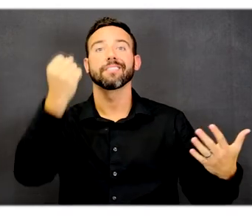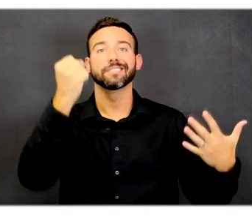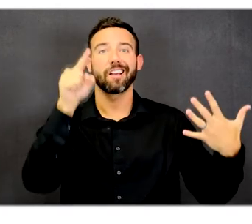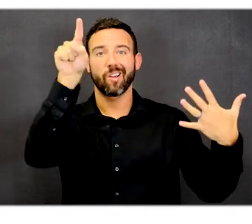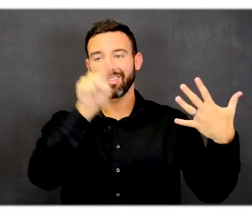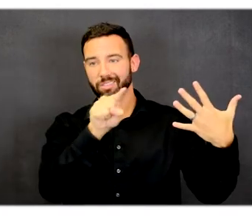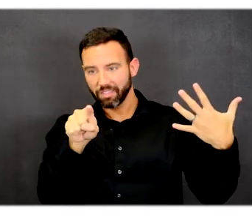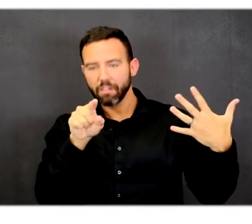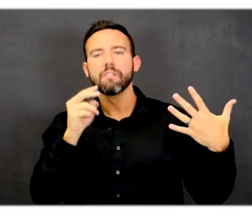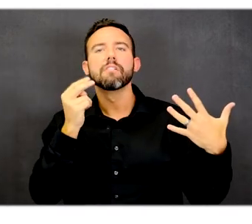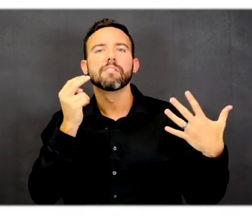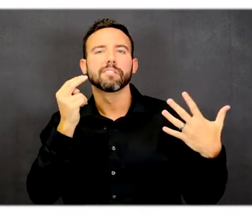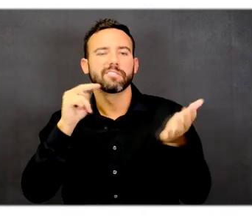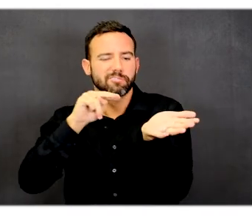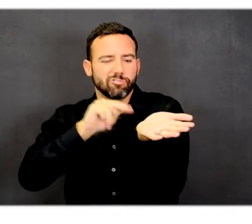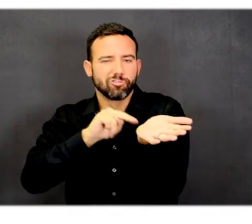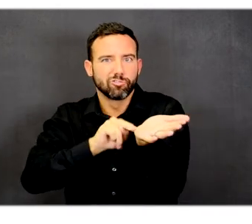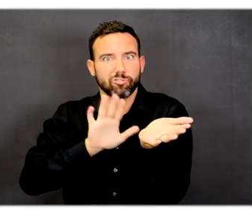shown in greater detail.